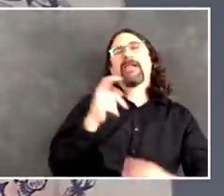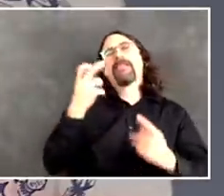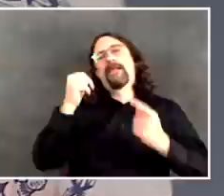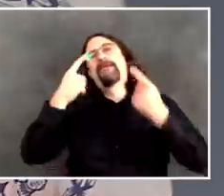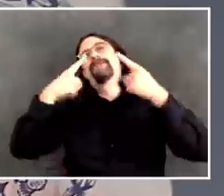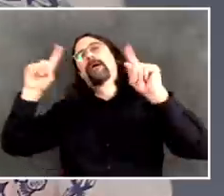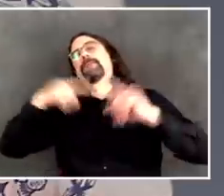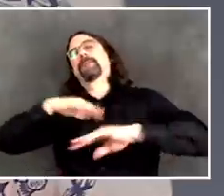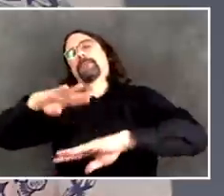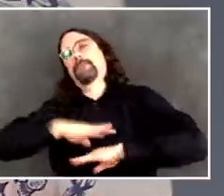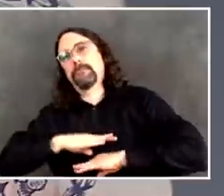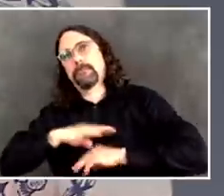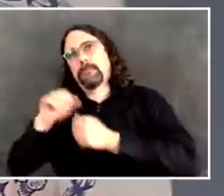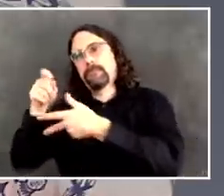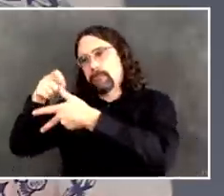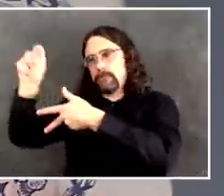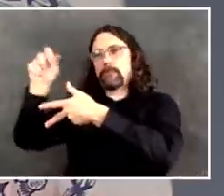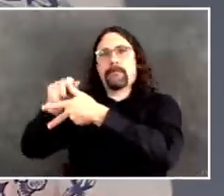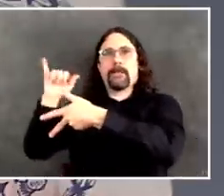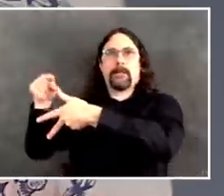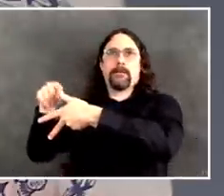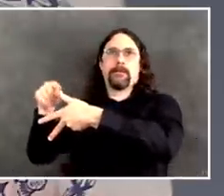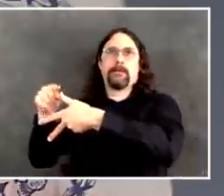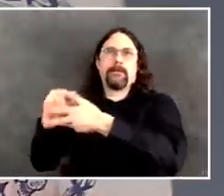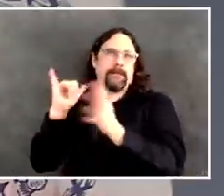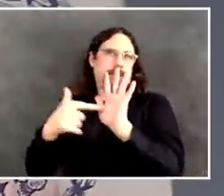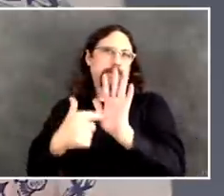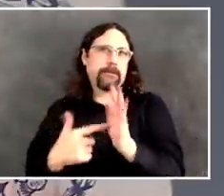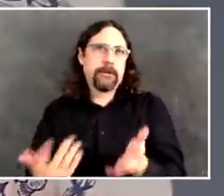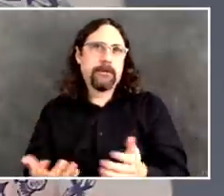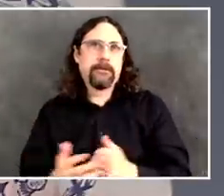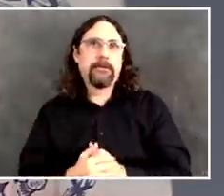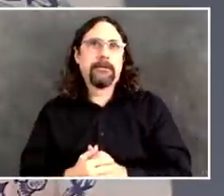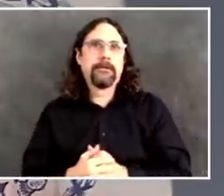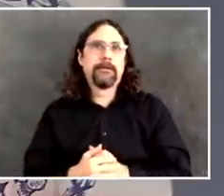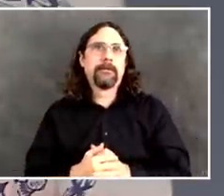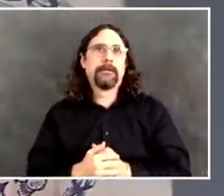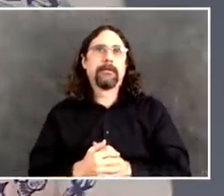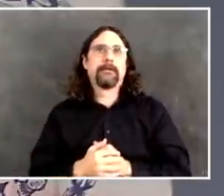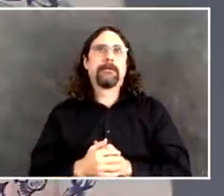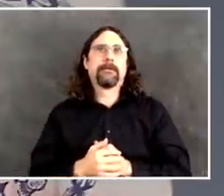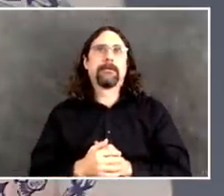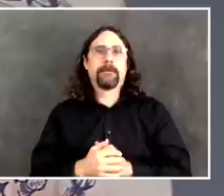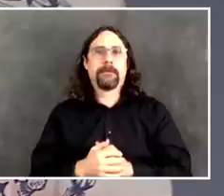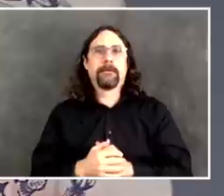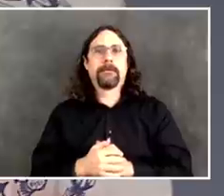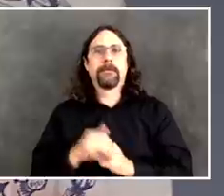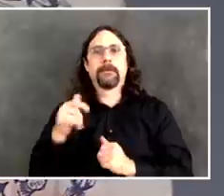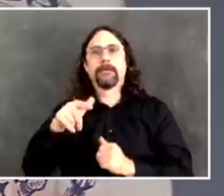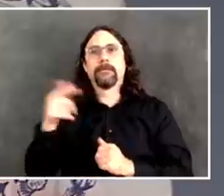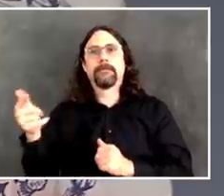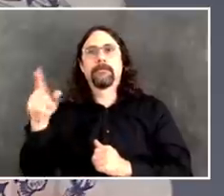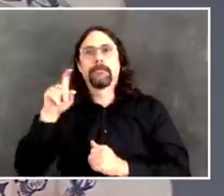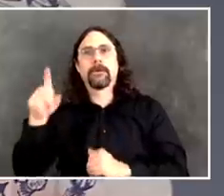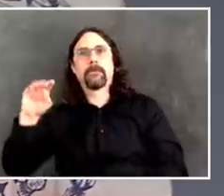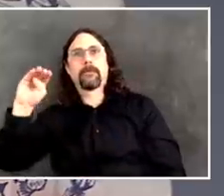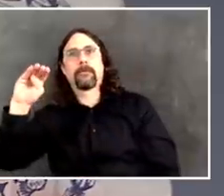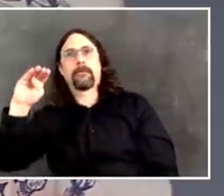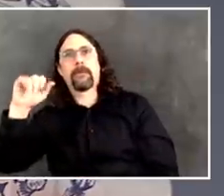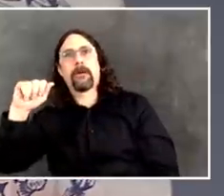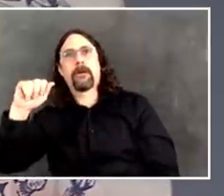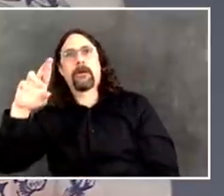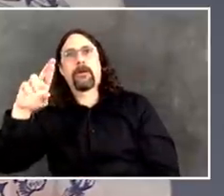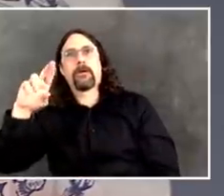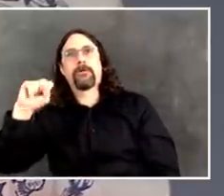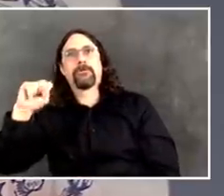Marsha, you hear us okay? How are you today? Hey, Marsha, how you doing? Okay, so I have two questions. The first one has to do